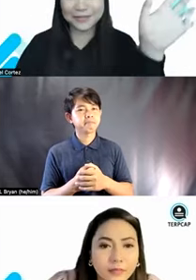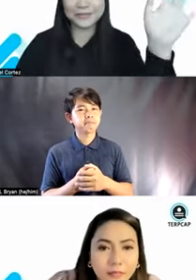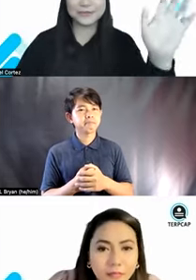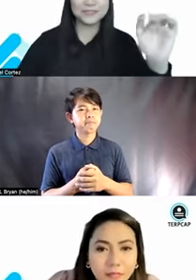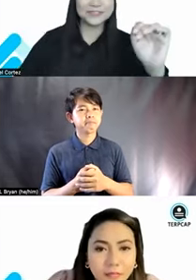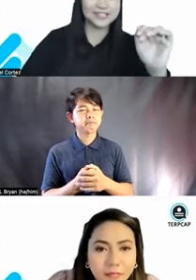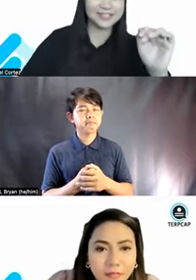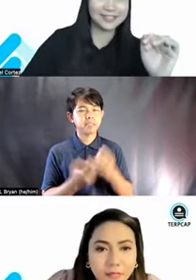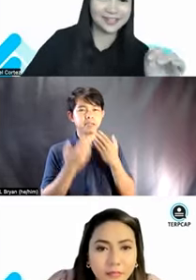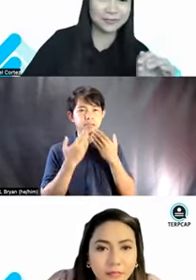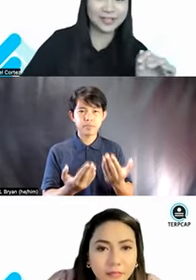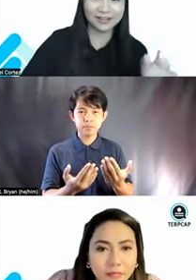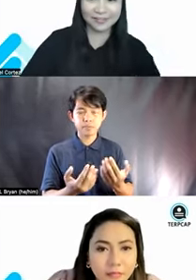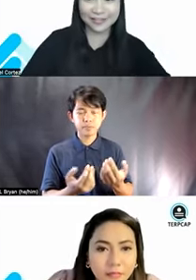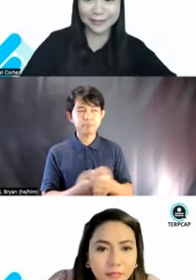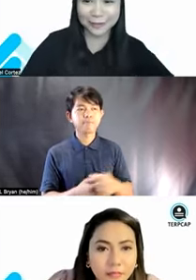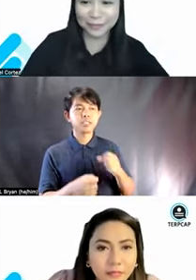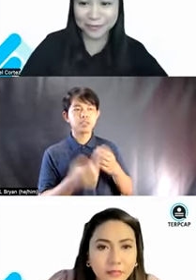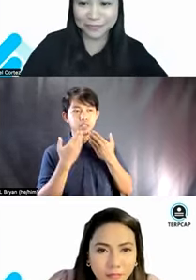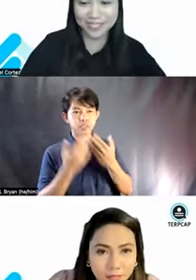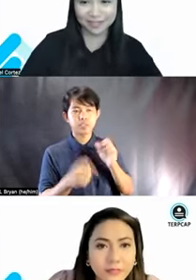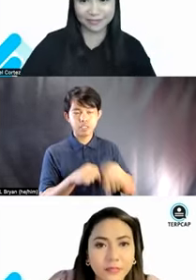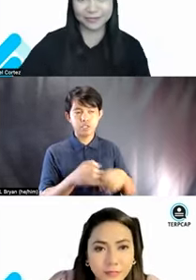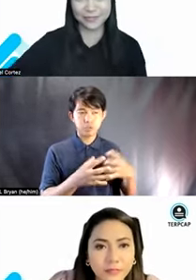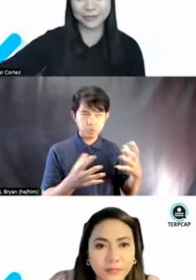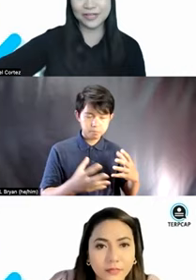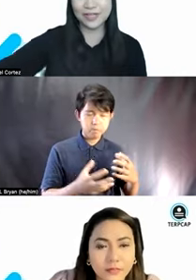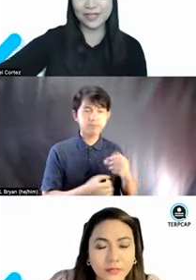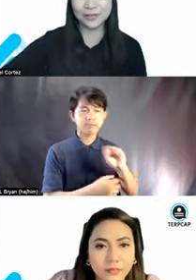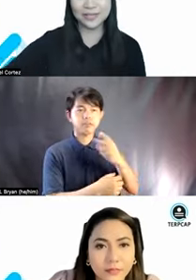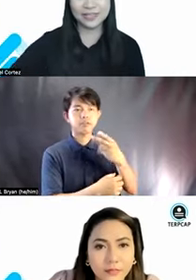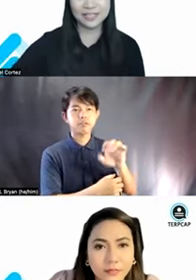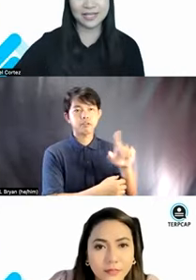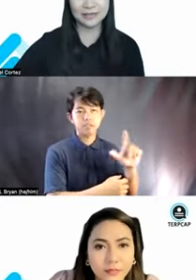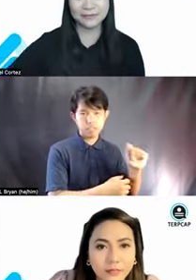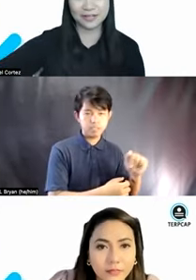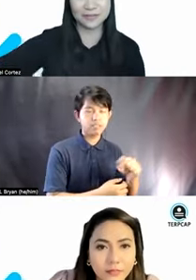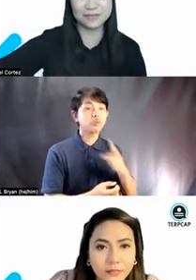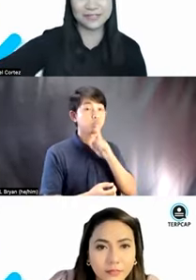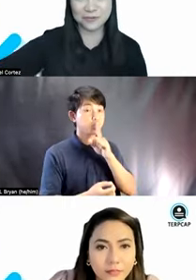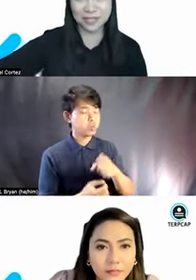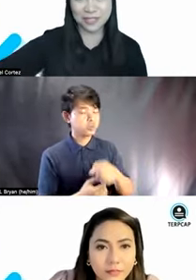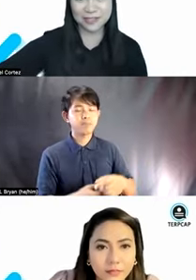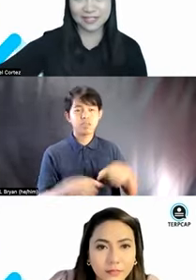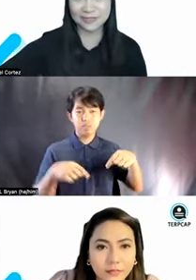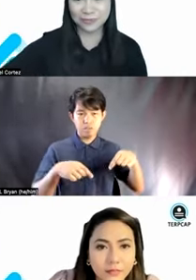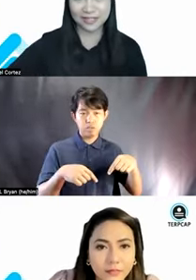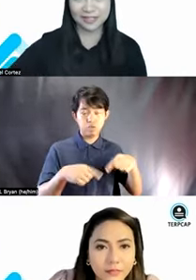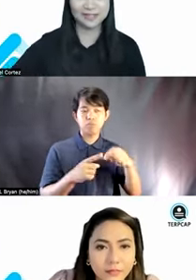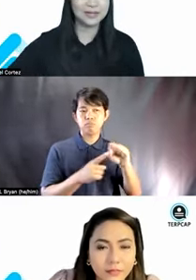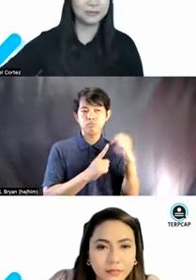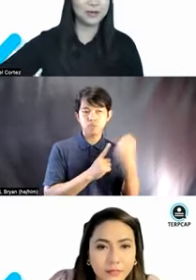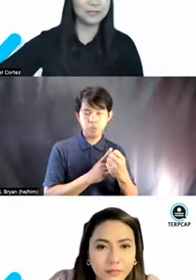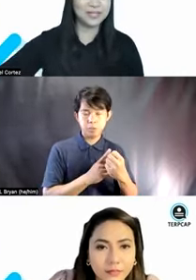Thank you so much, Sheila. We are really learning from each other. So, you know, in these type of, um, situations as